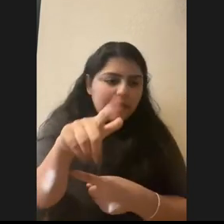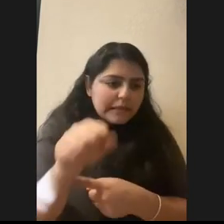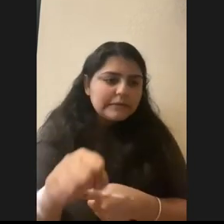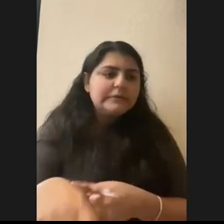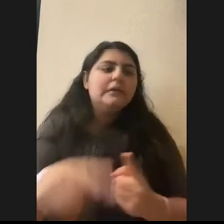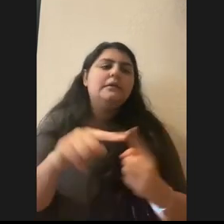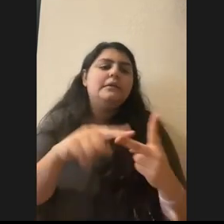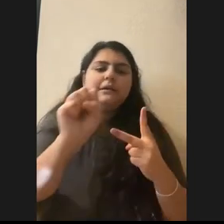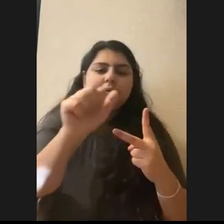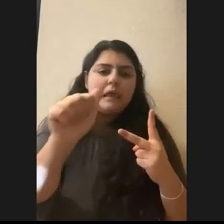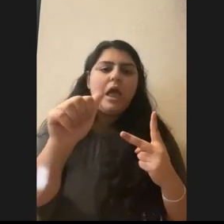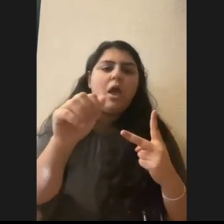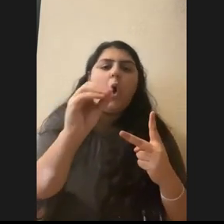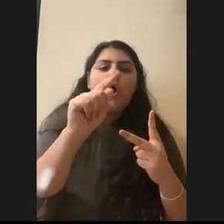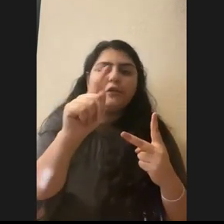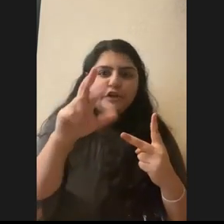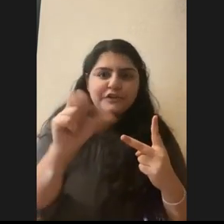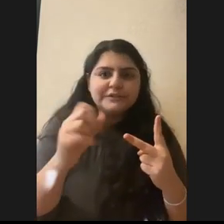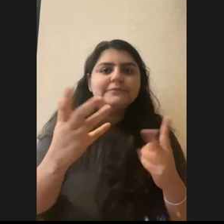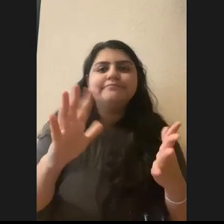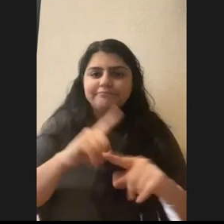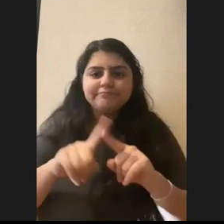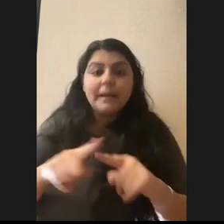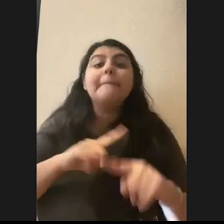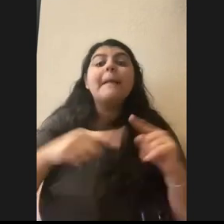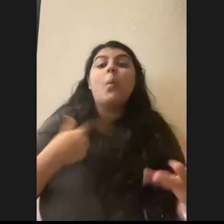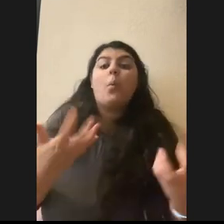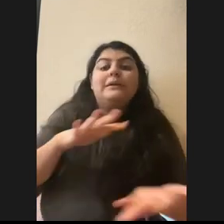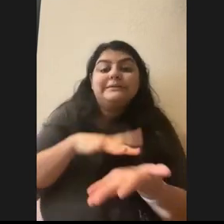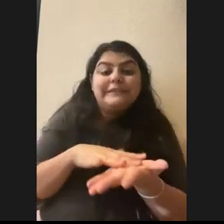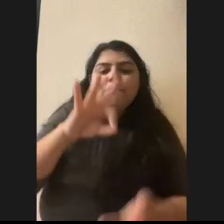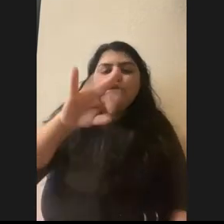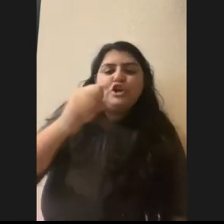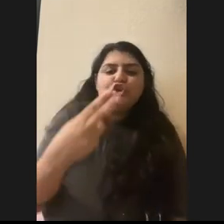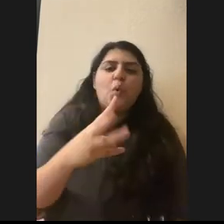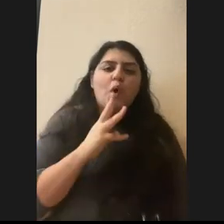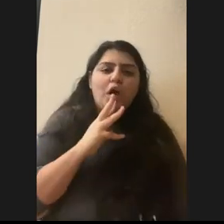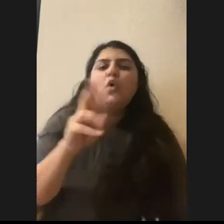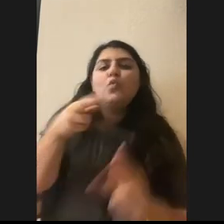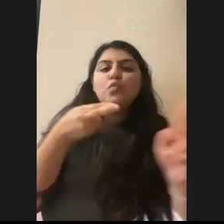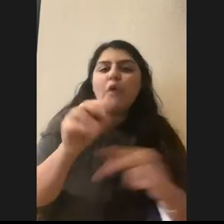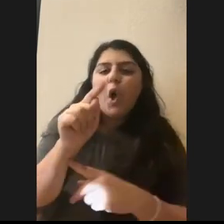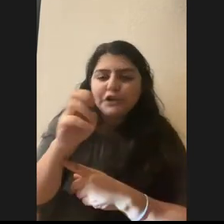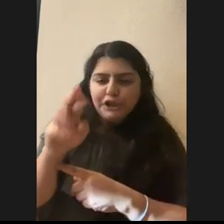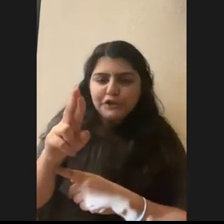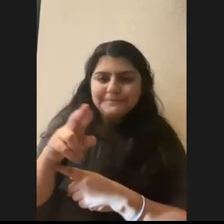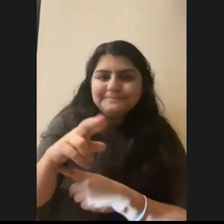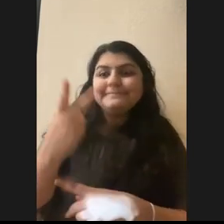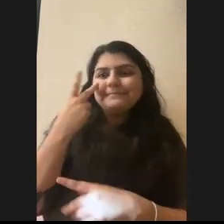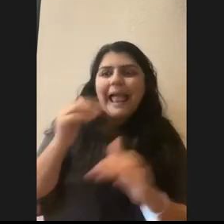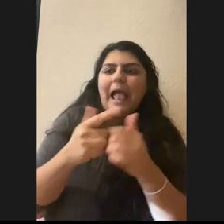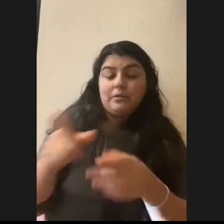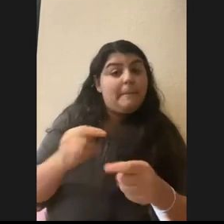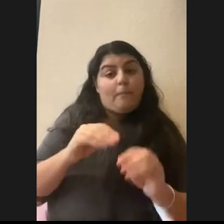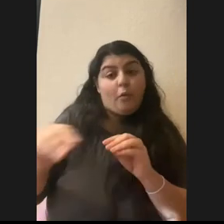sea otters and things, but I want to study the river otters in freshwater, um, and just see how they, they move very